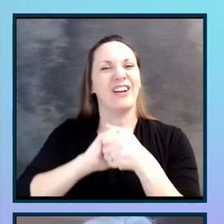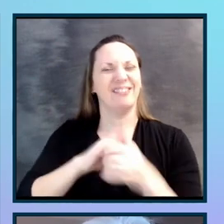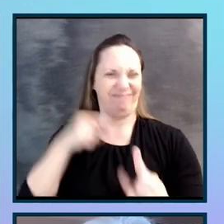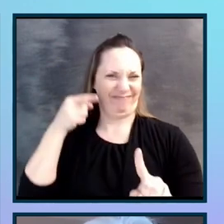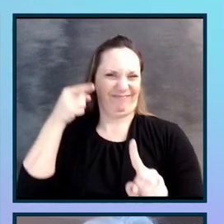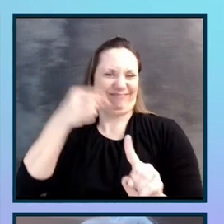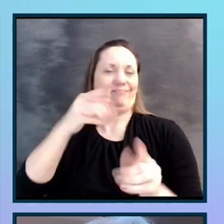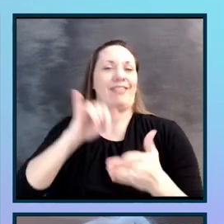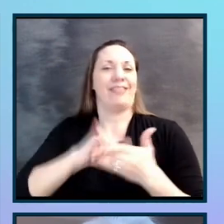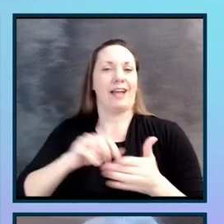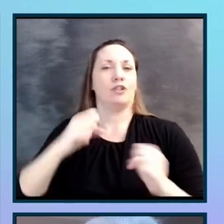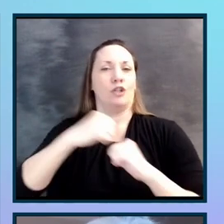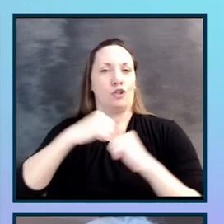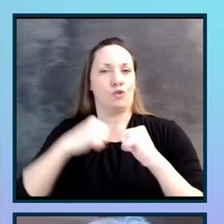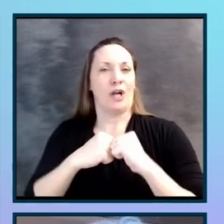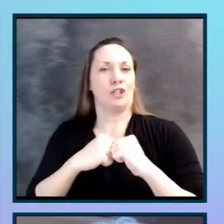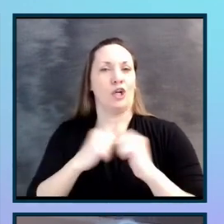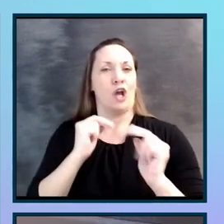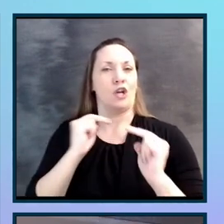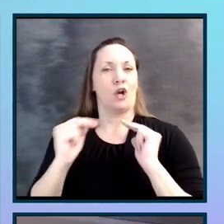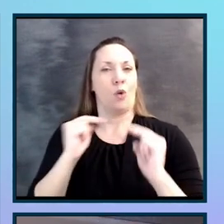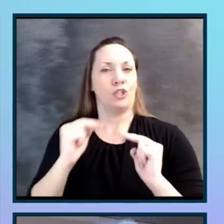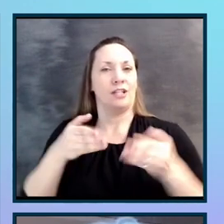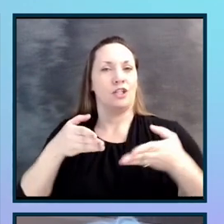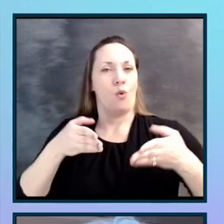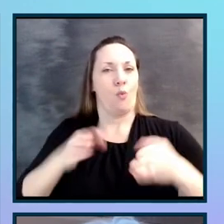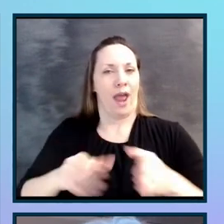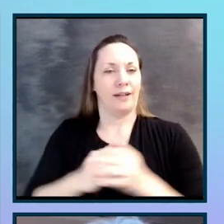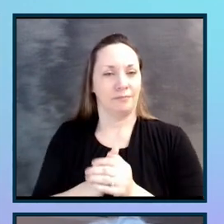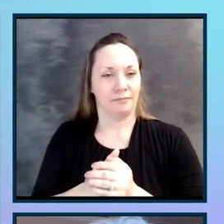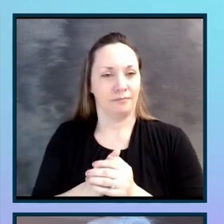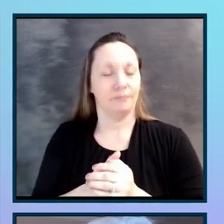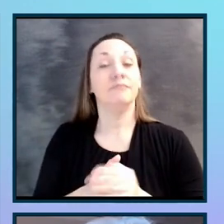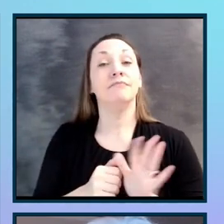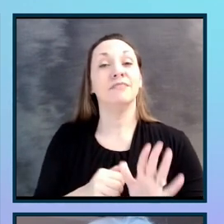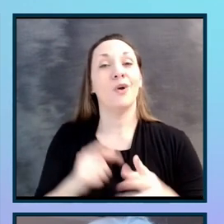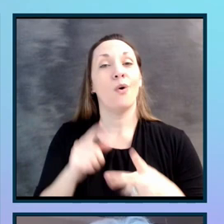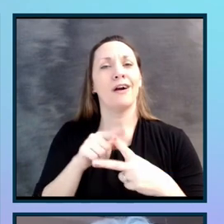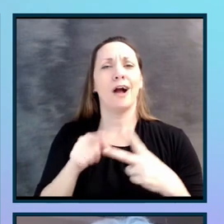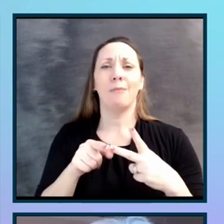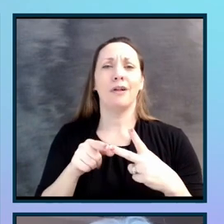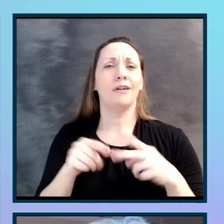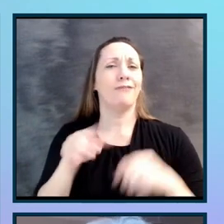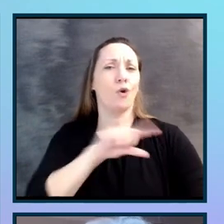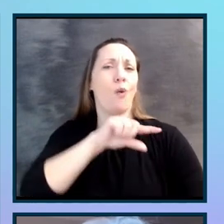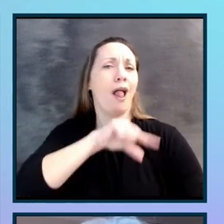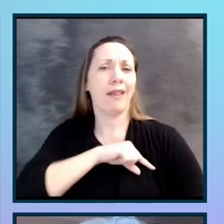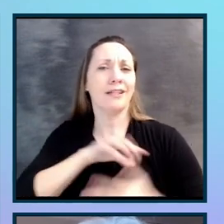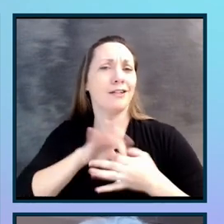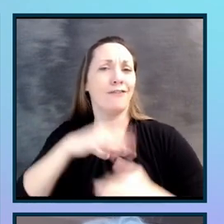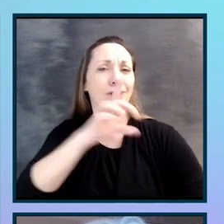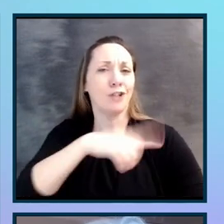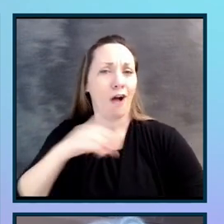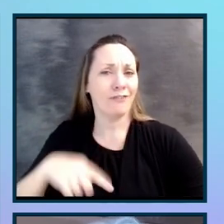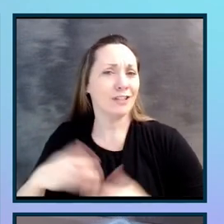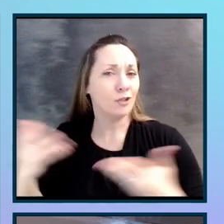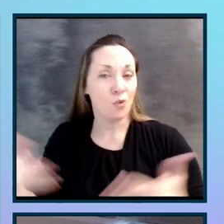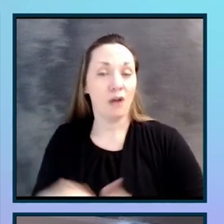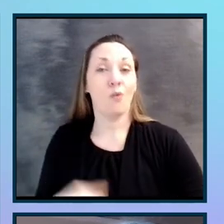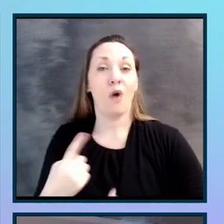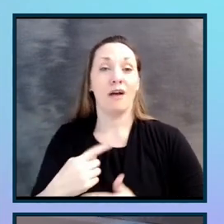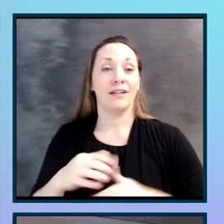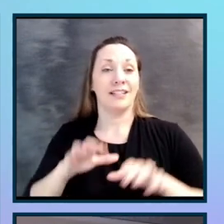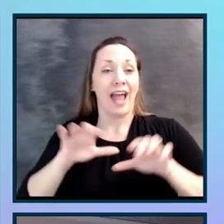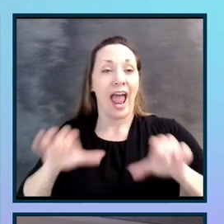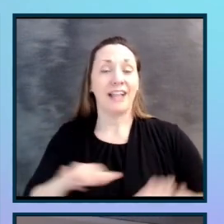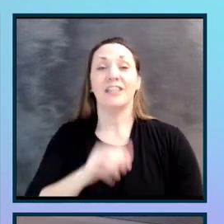way. So a couple of dolphin qualities to share. One is active patience. I